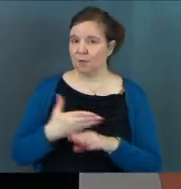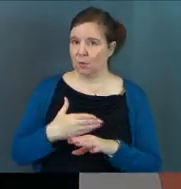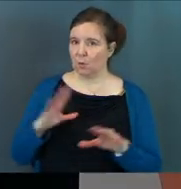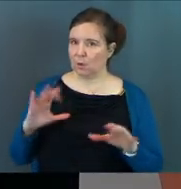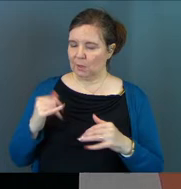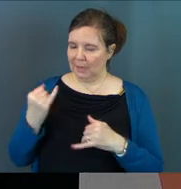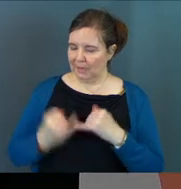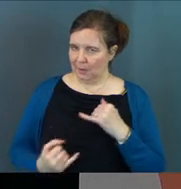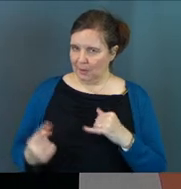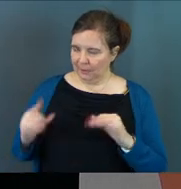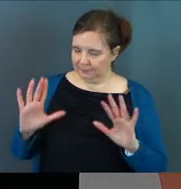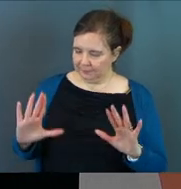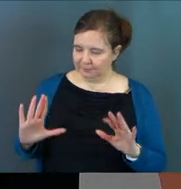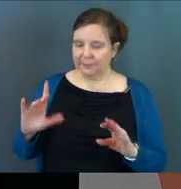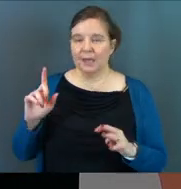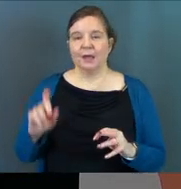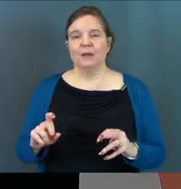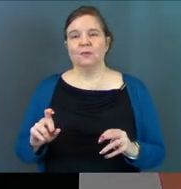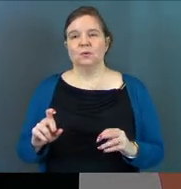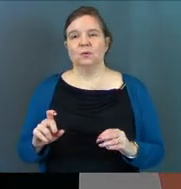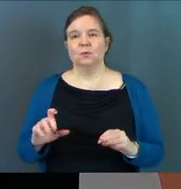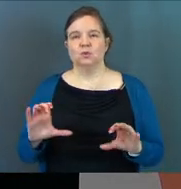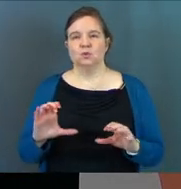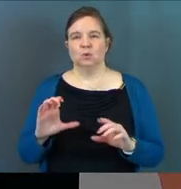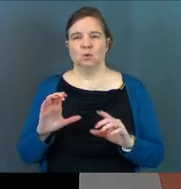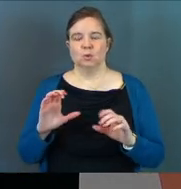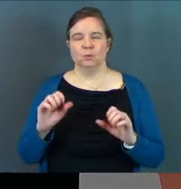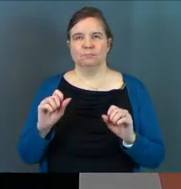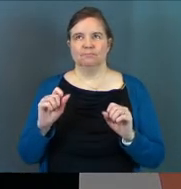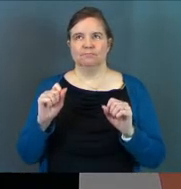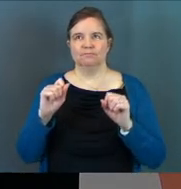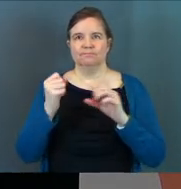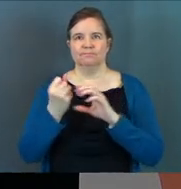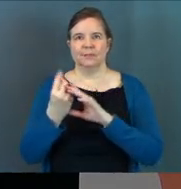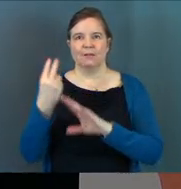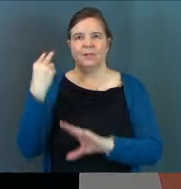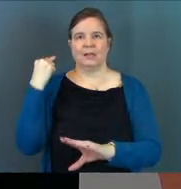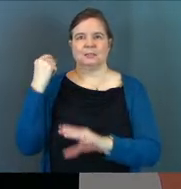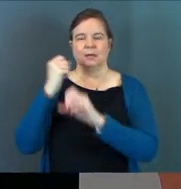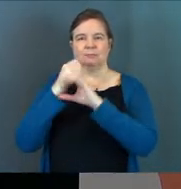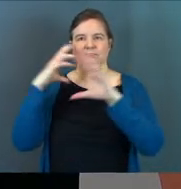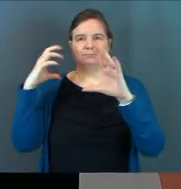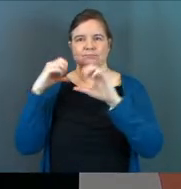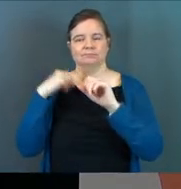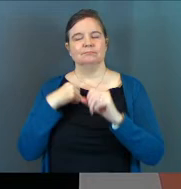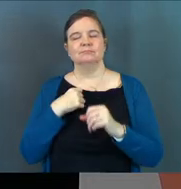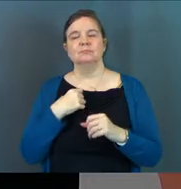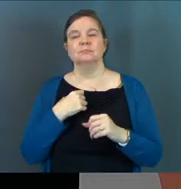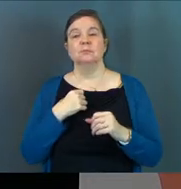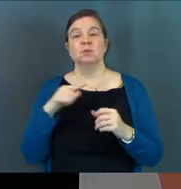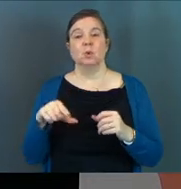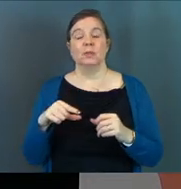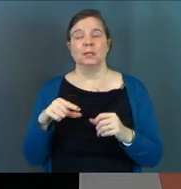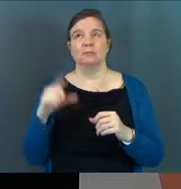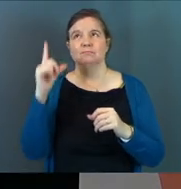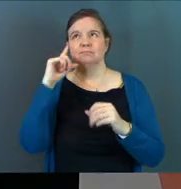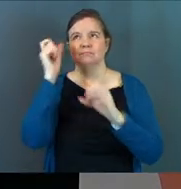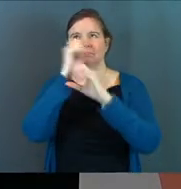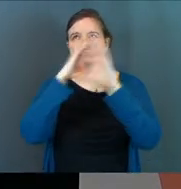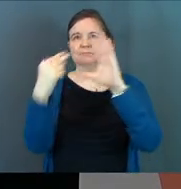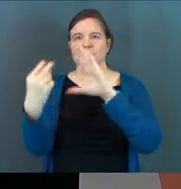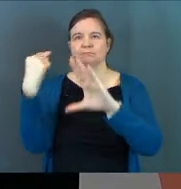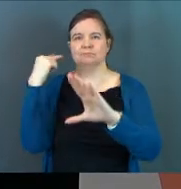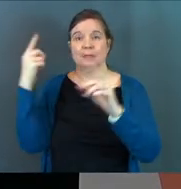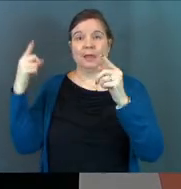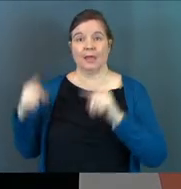do this last one, I've got to do a flashback. I've got to give you some backstory. So this flashback scene